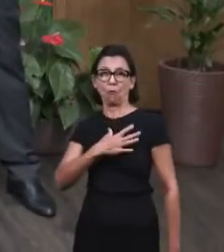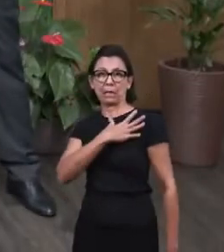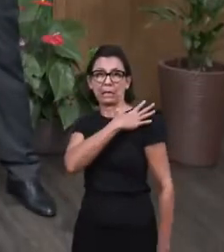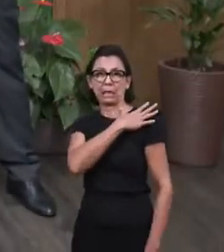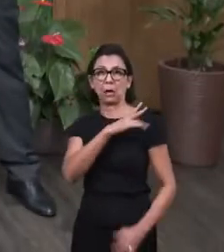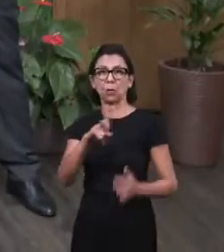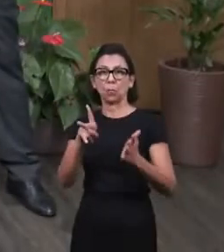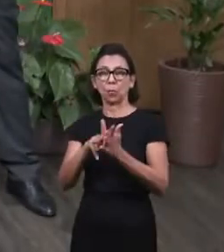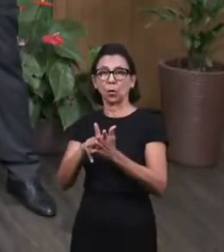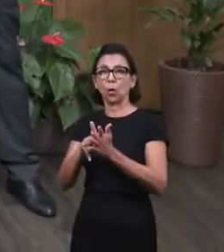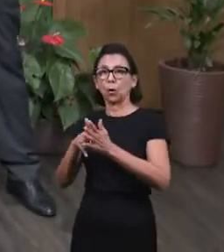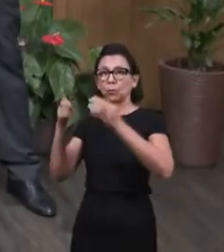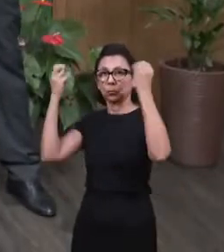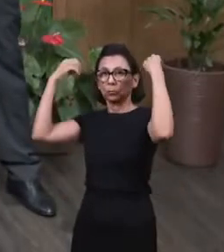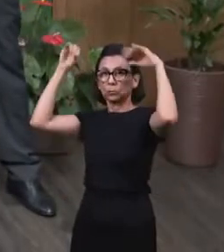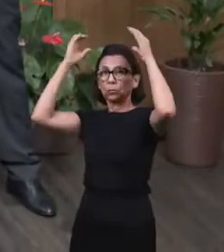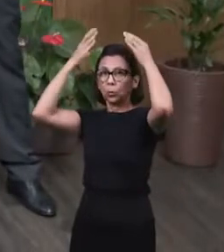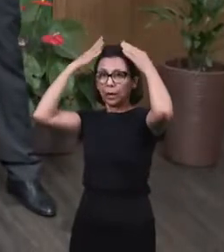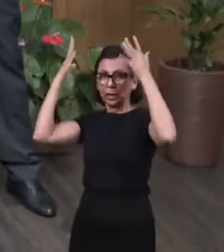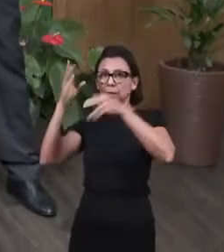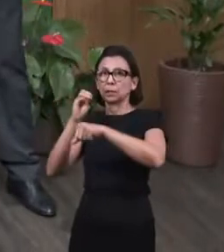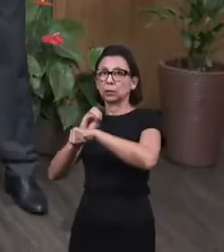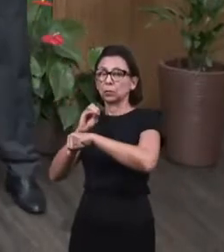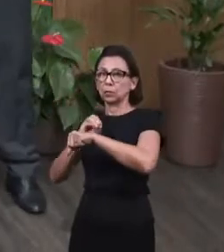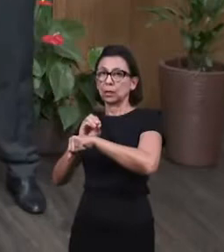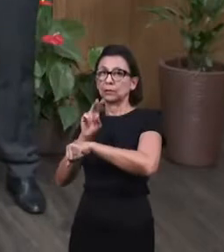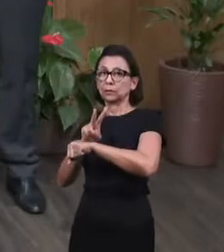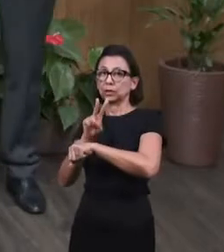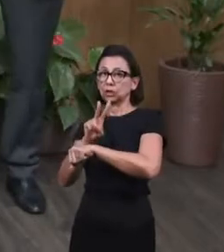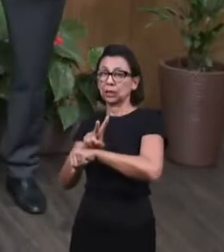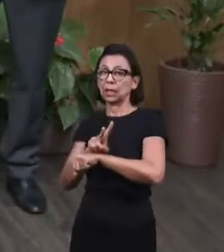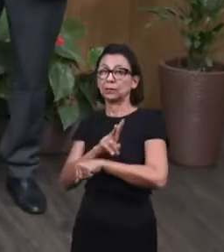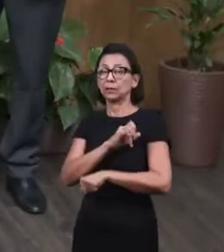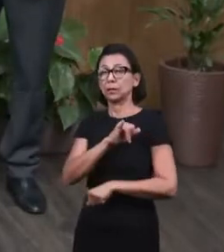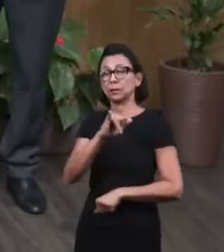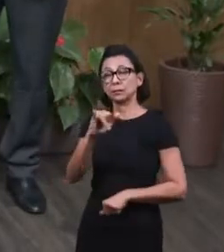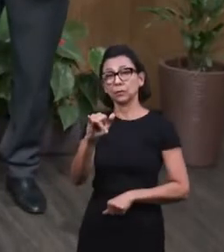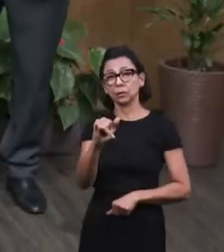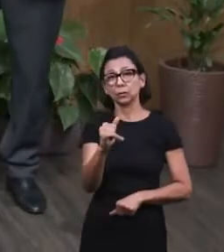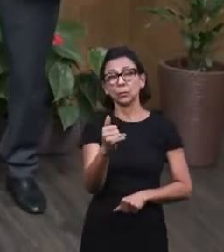said, my child dies.